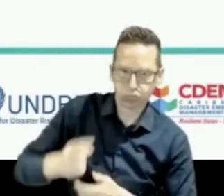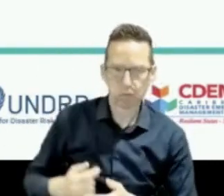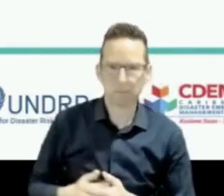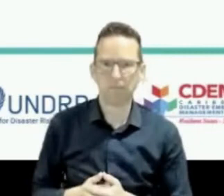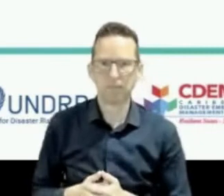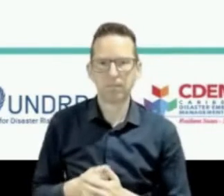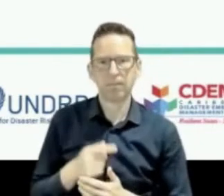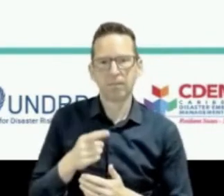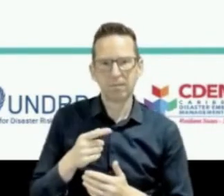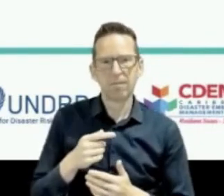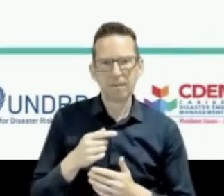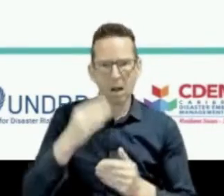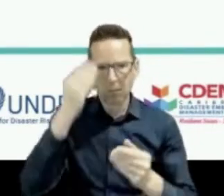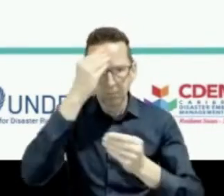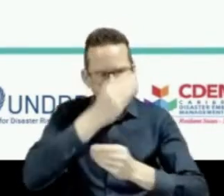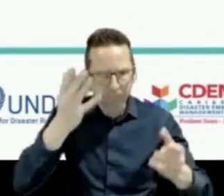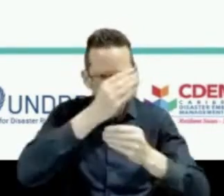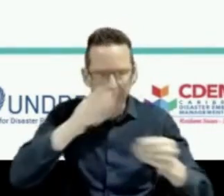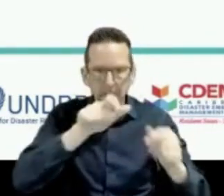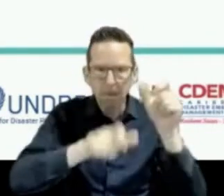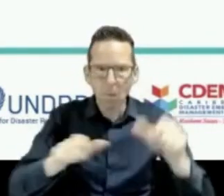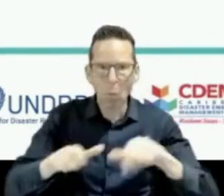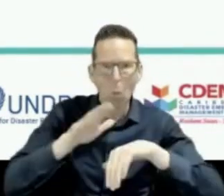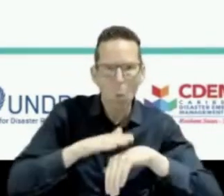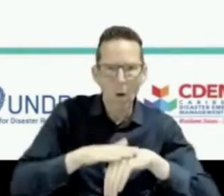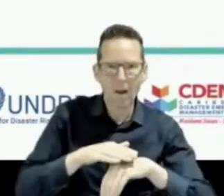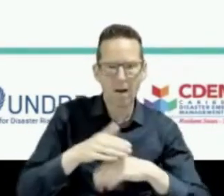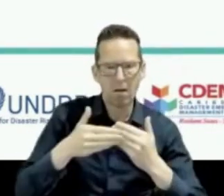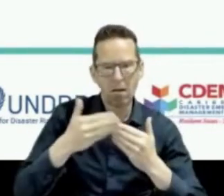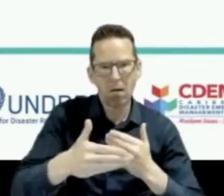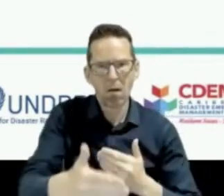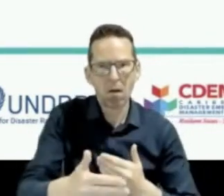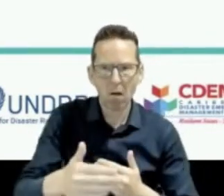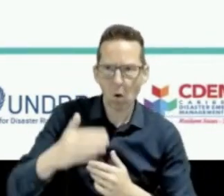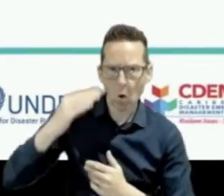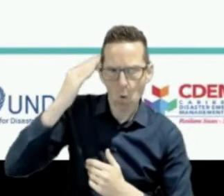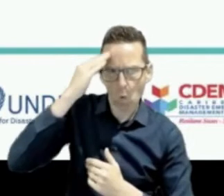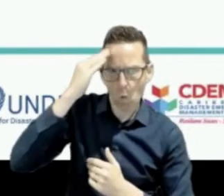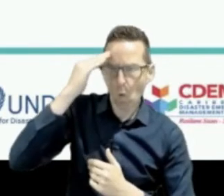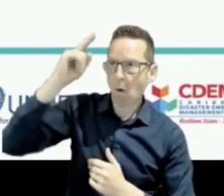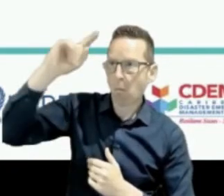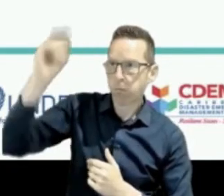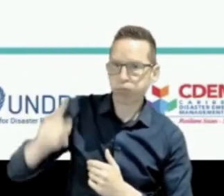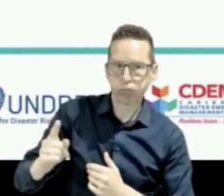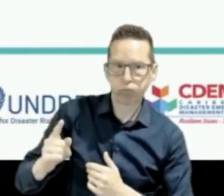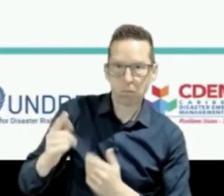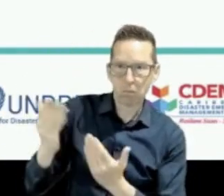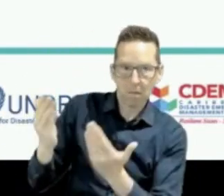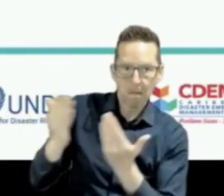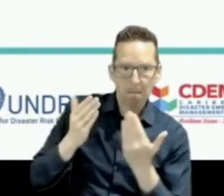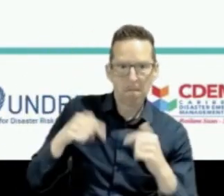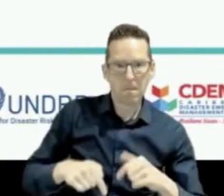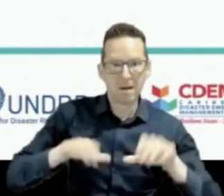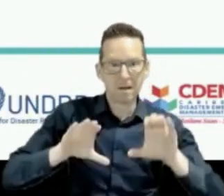to find some funding to develop a Caribbean lightning detection network. And we're also exhorting our researchers